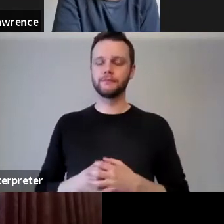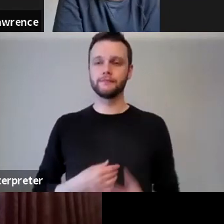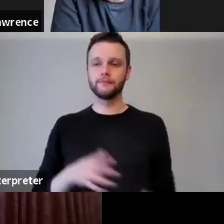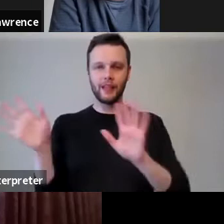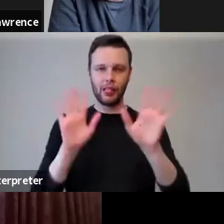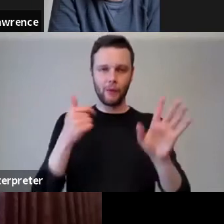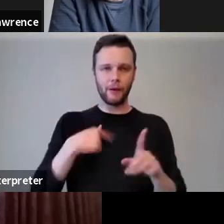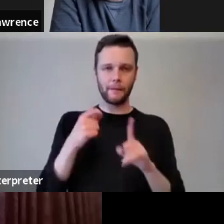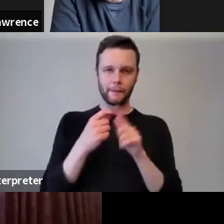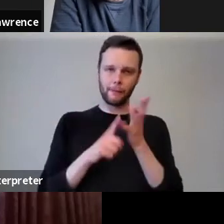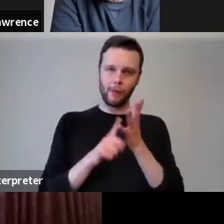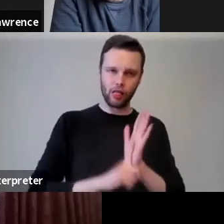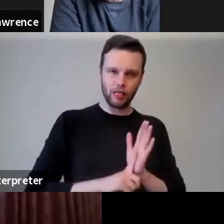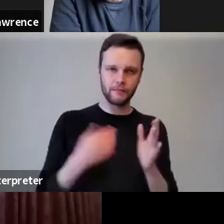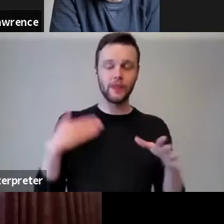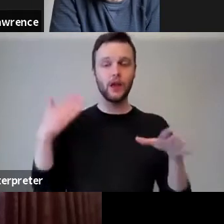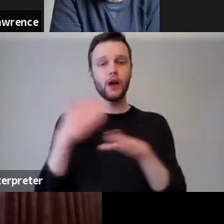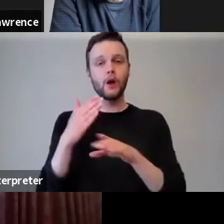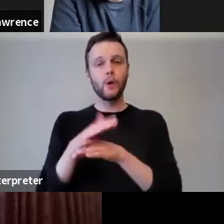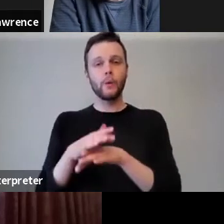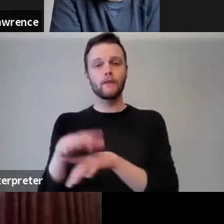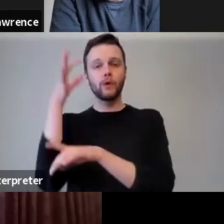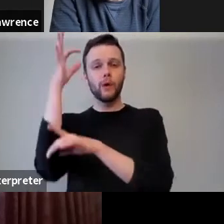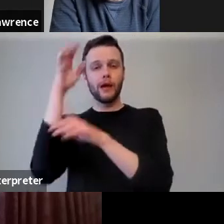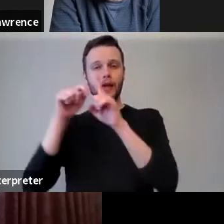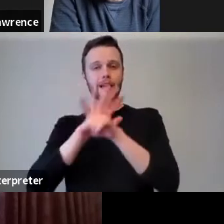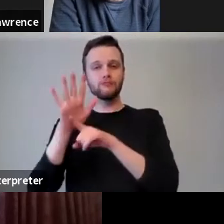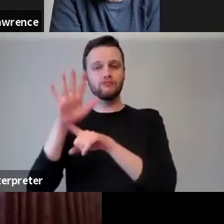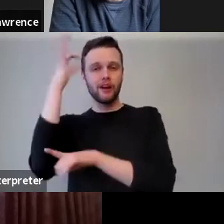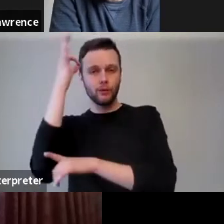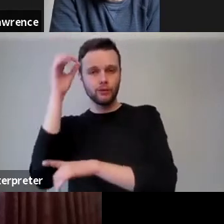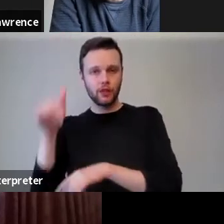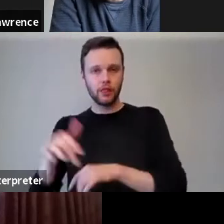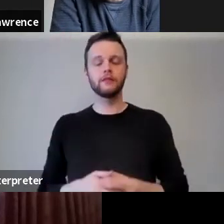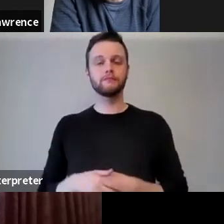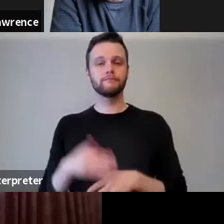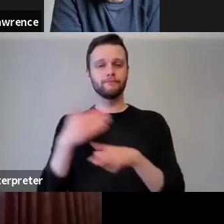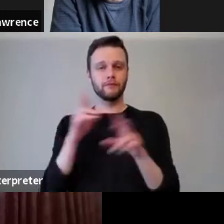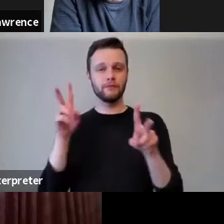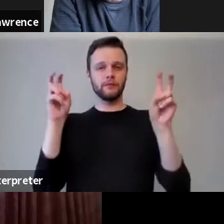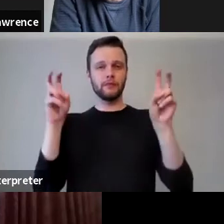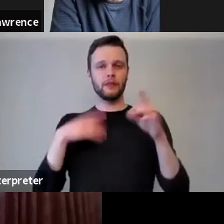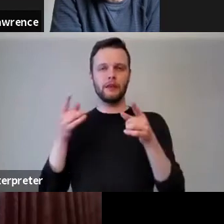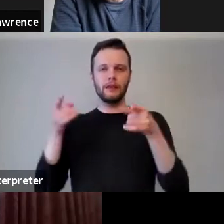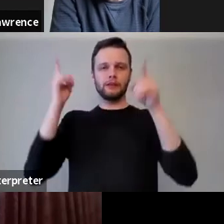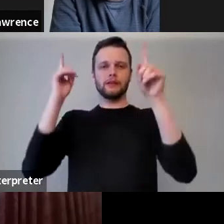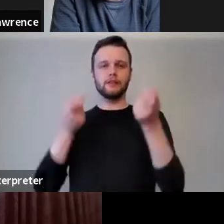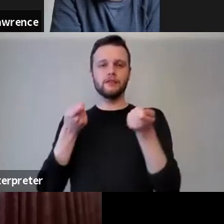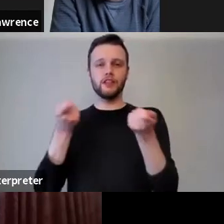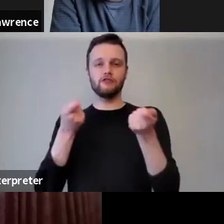Paul. I work for the City of Edinburgh Council. My job title is I'm the Executive Director of Place.